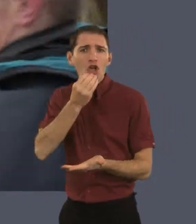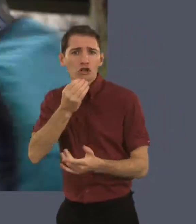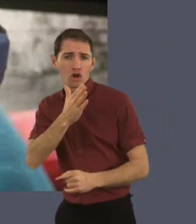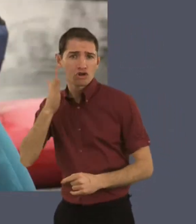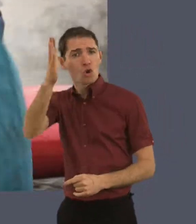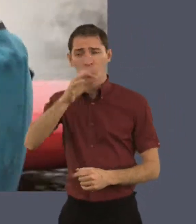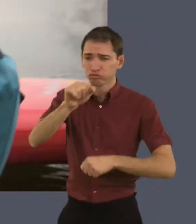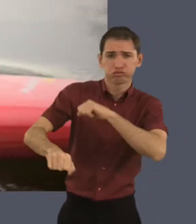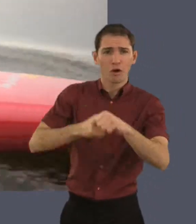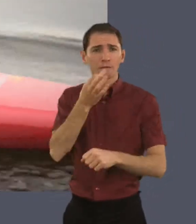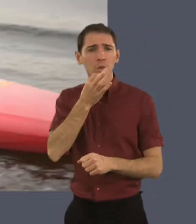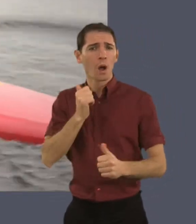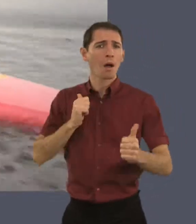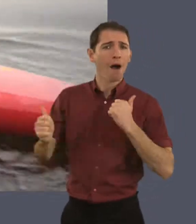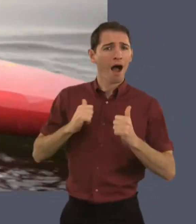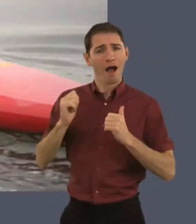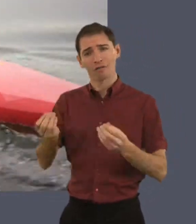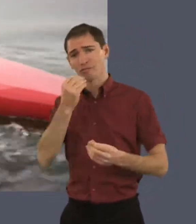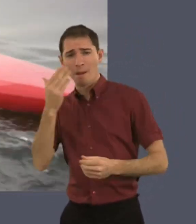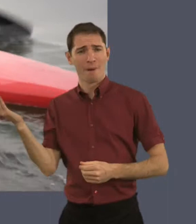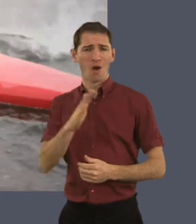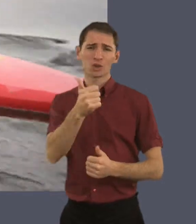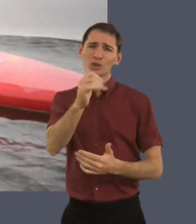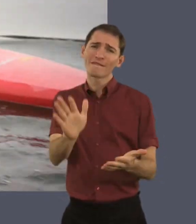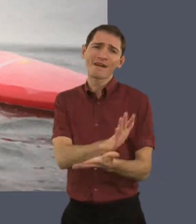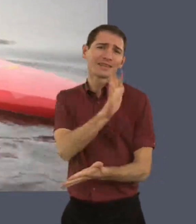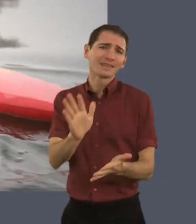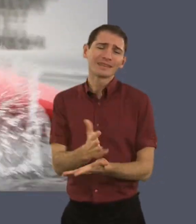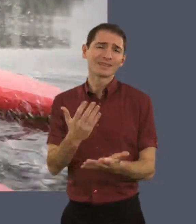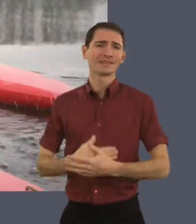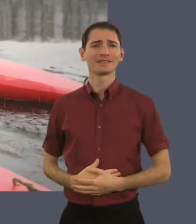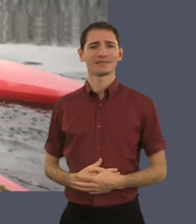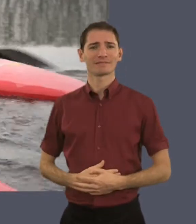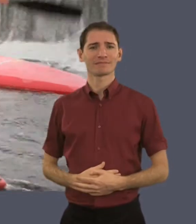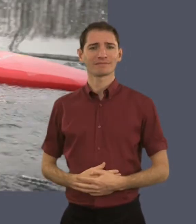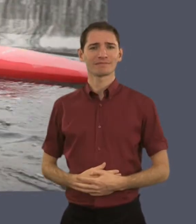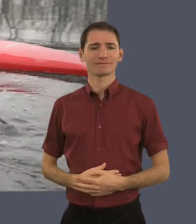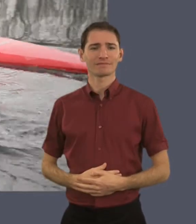get your packed lunch. Just go, do a few miles, have something to eat, come back. It's great fun.